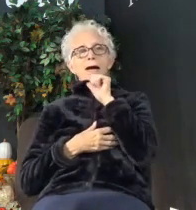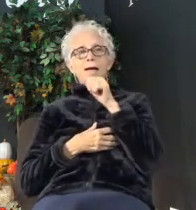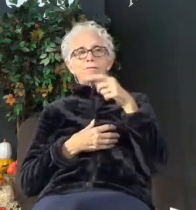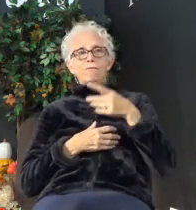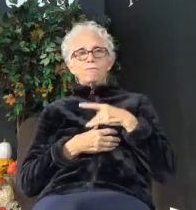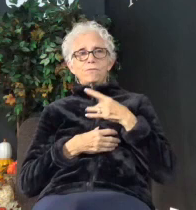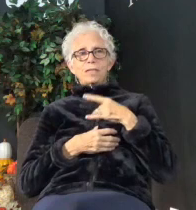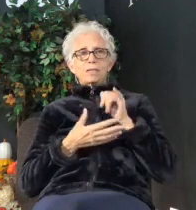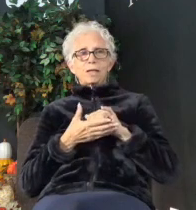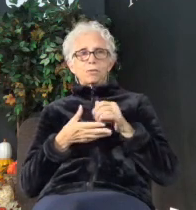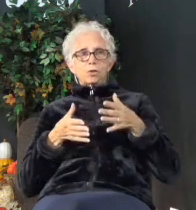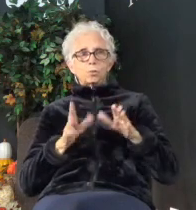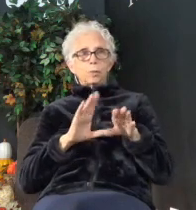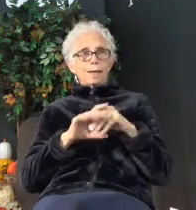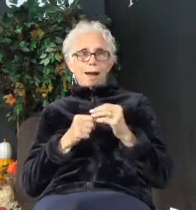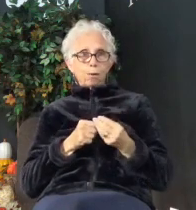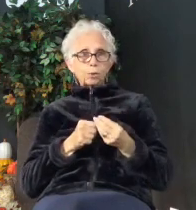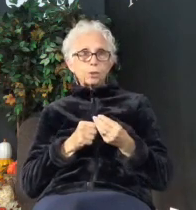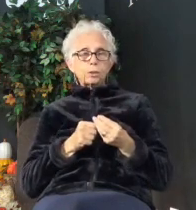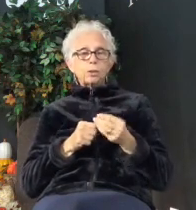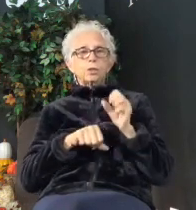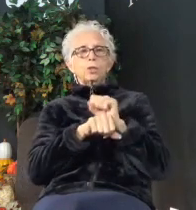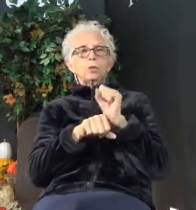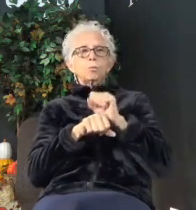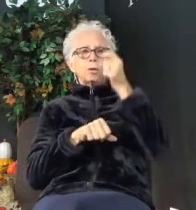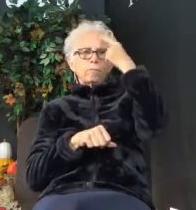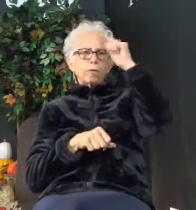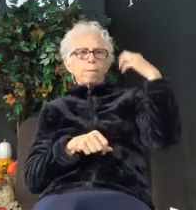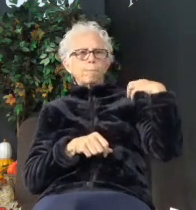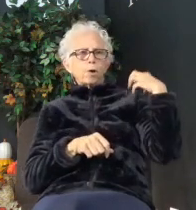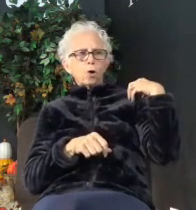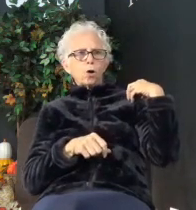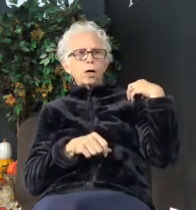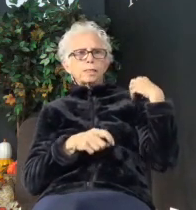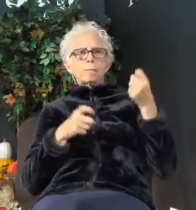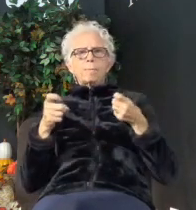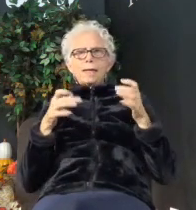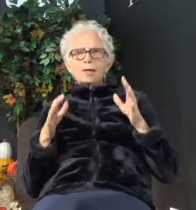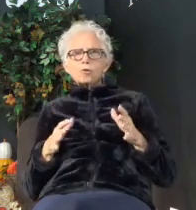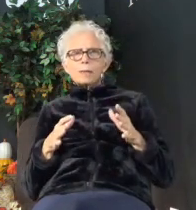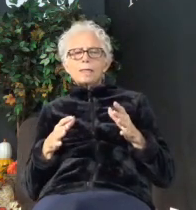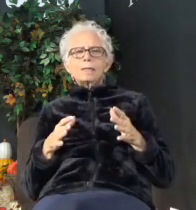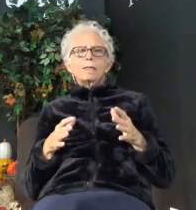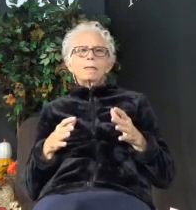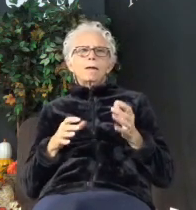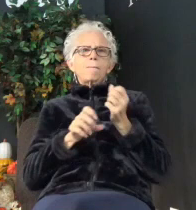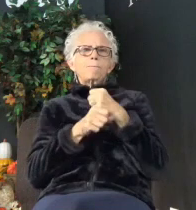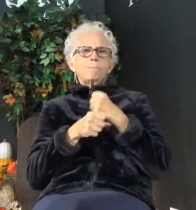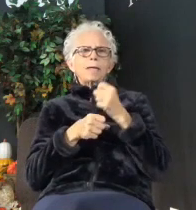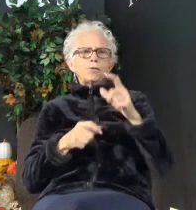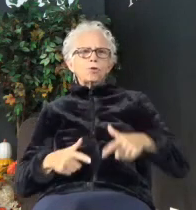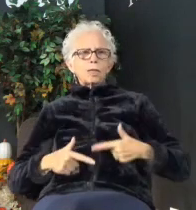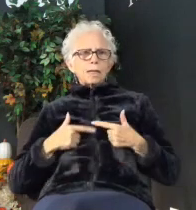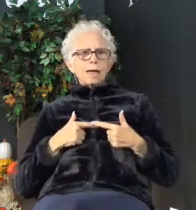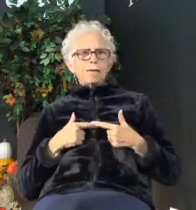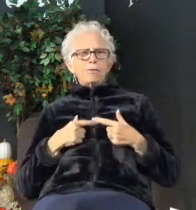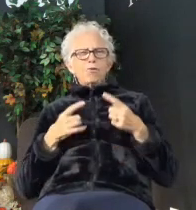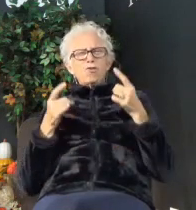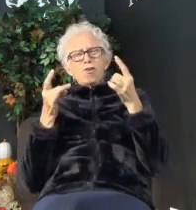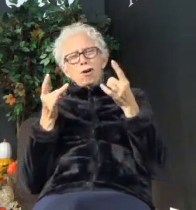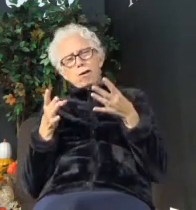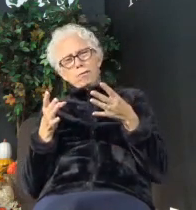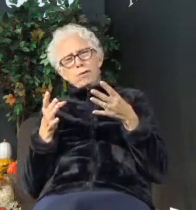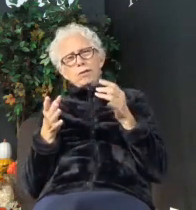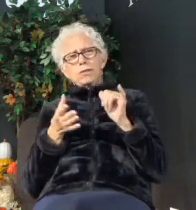out. You work for a boss. You work for management. That just makes your life miserable. I mean,